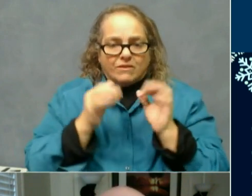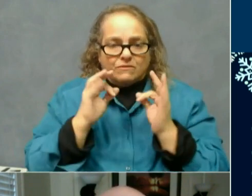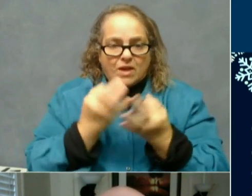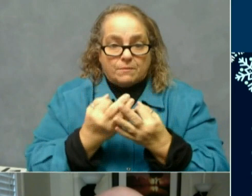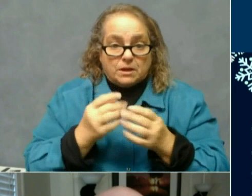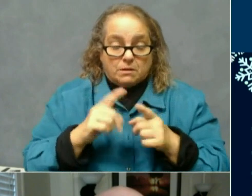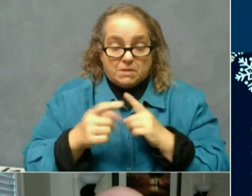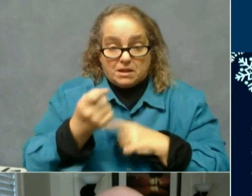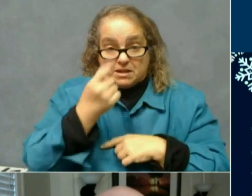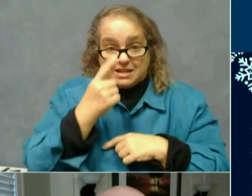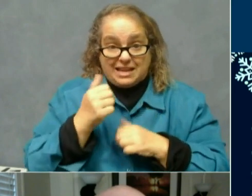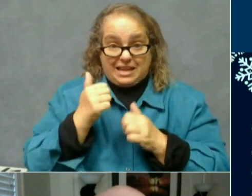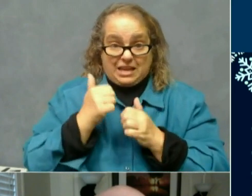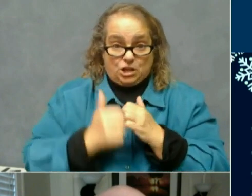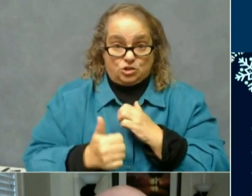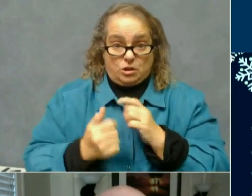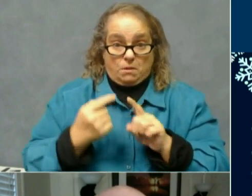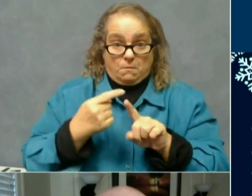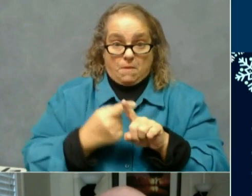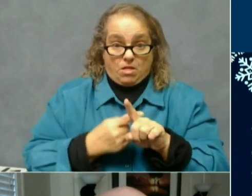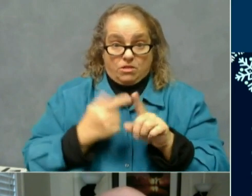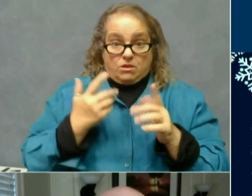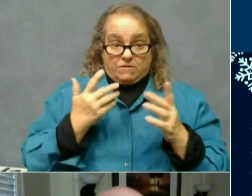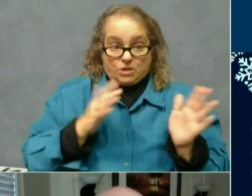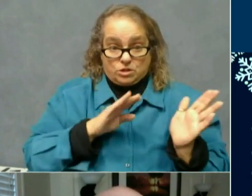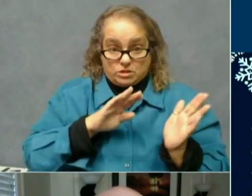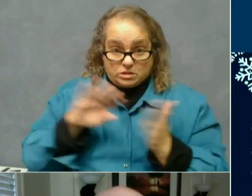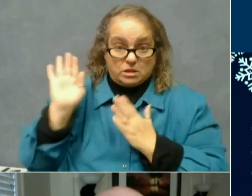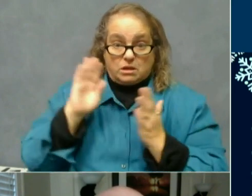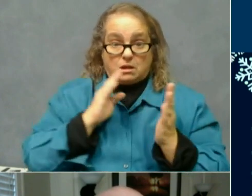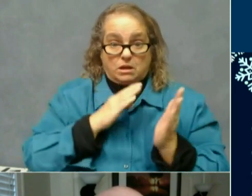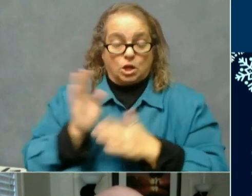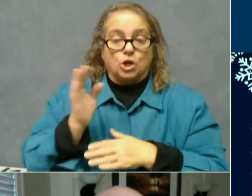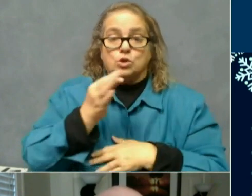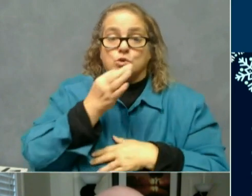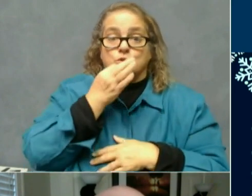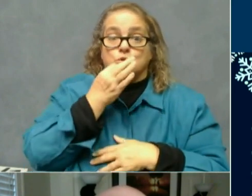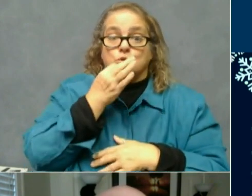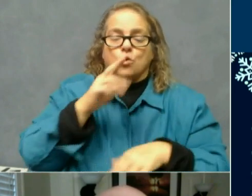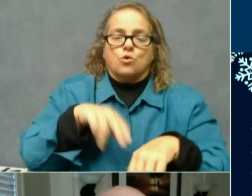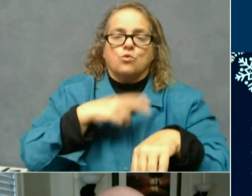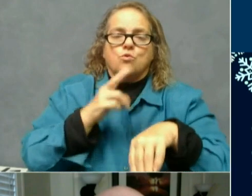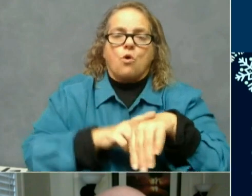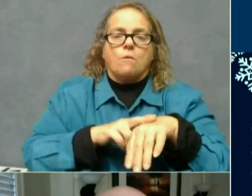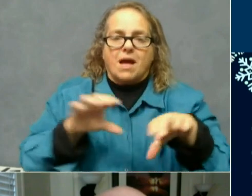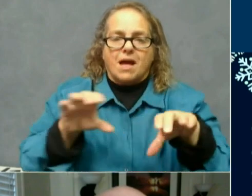to feel safer, our ability to begin getting back to normal activities will increase with each passing month. much.